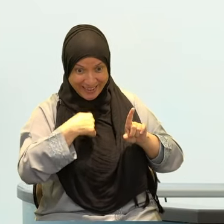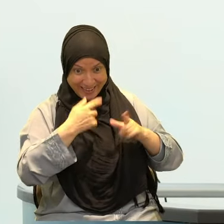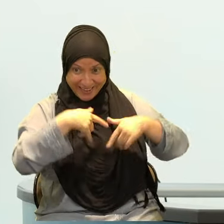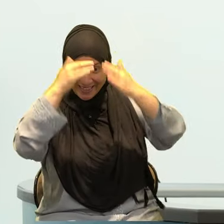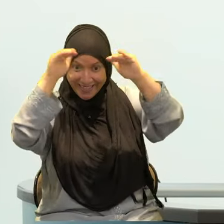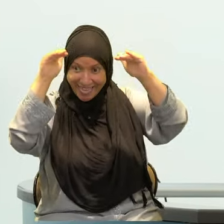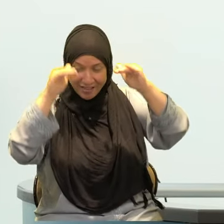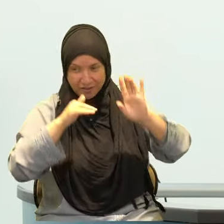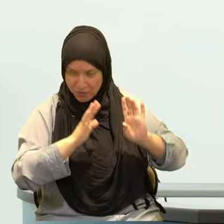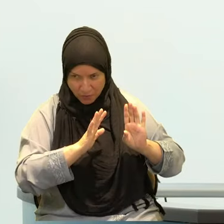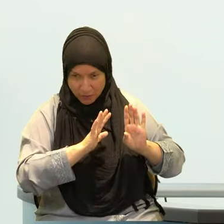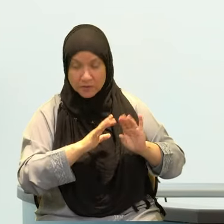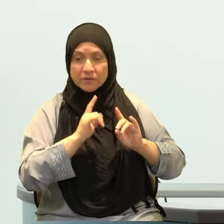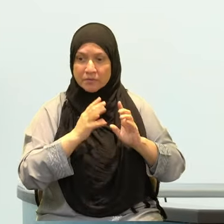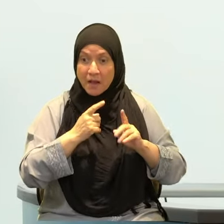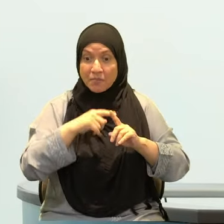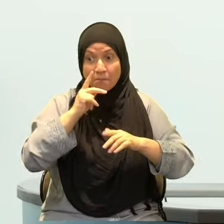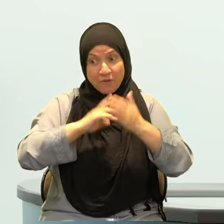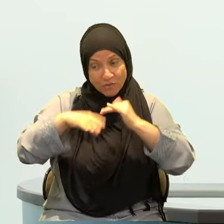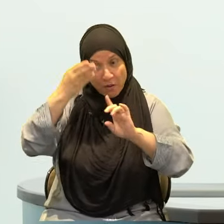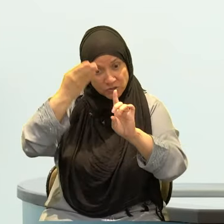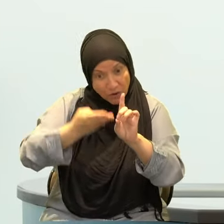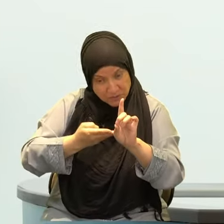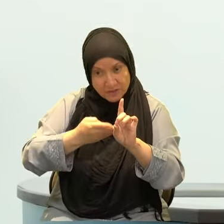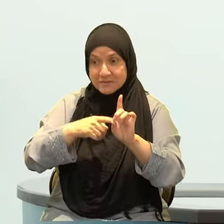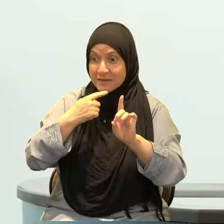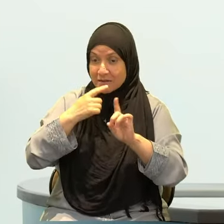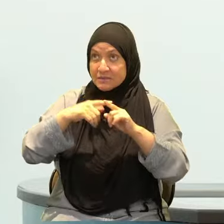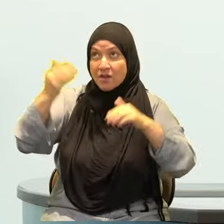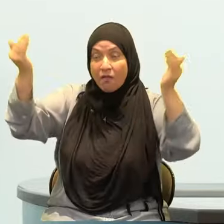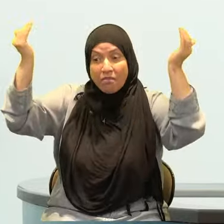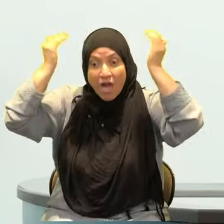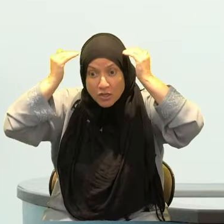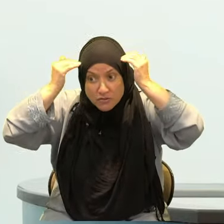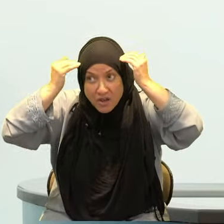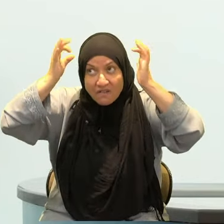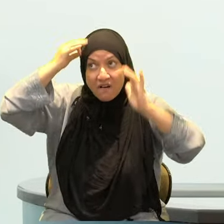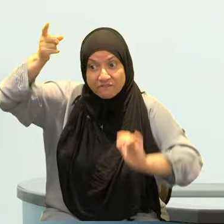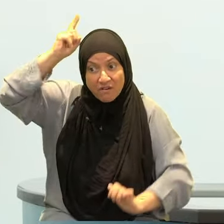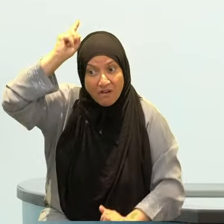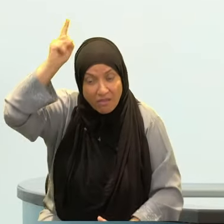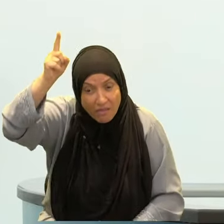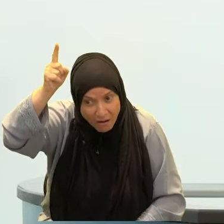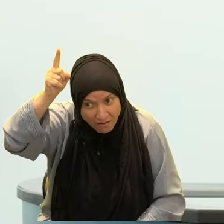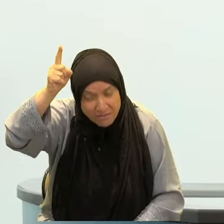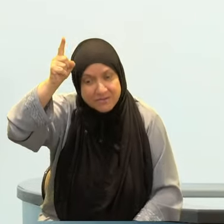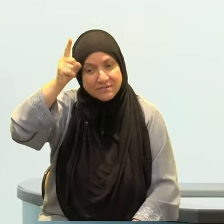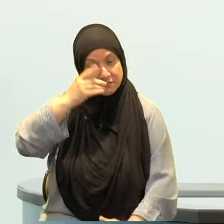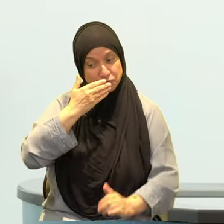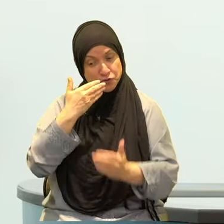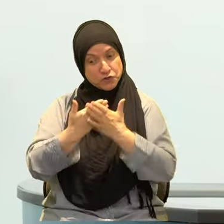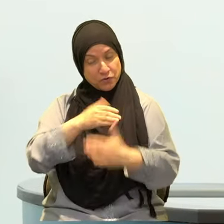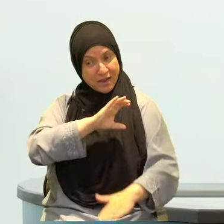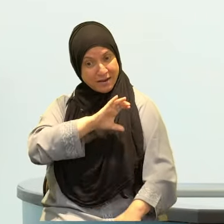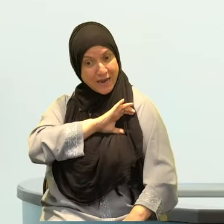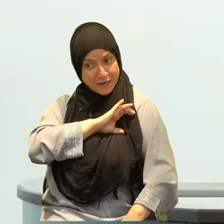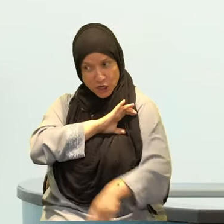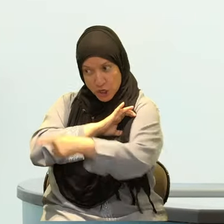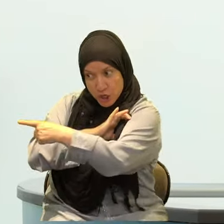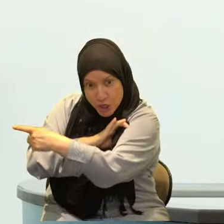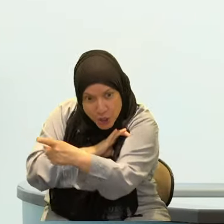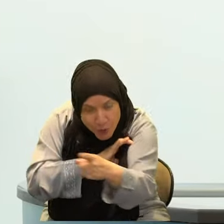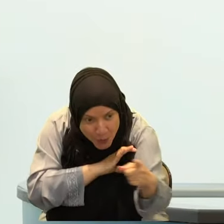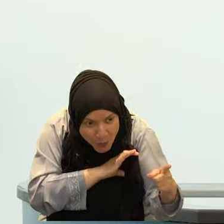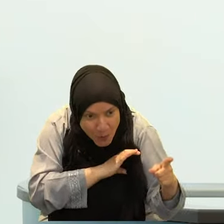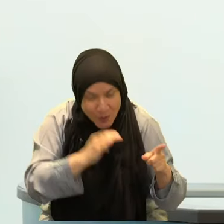Wasu'ila an akthari ma yadkhul nasa al-naar and he was asked about the main things that cause people to enter